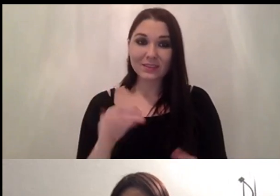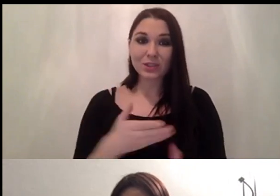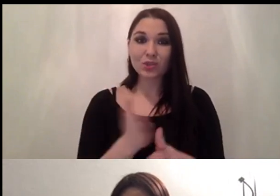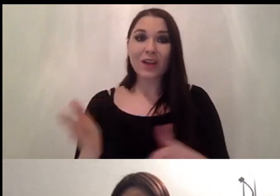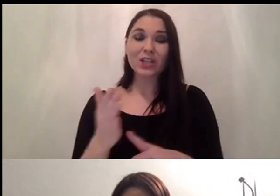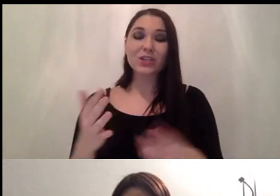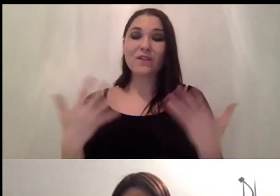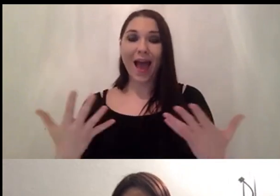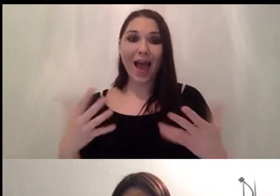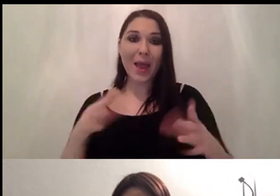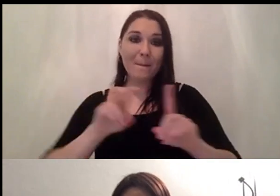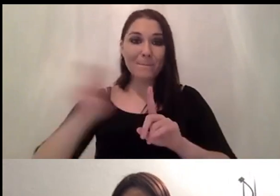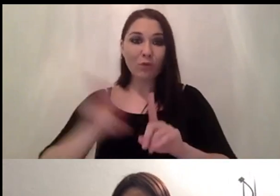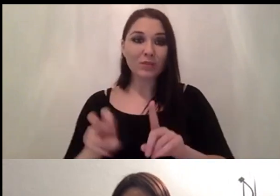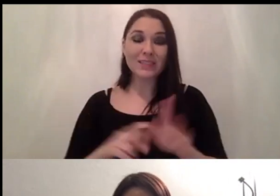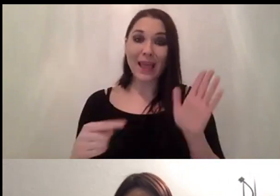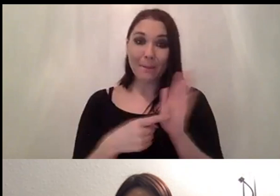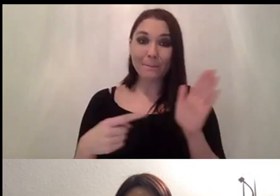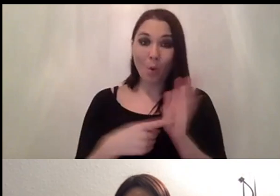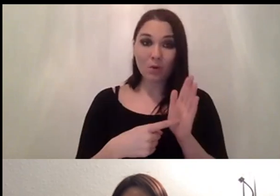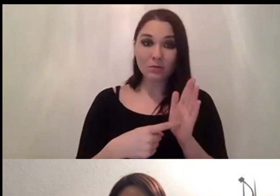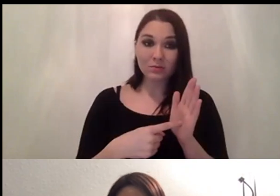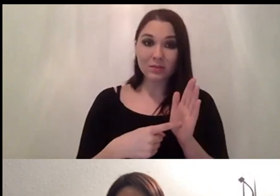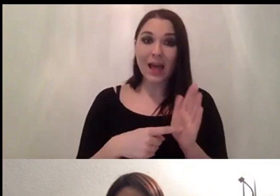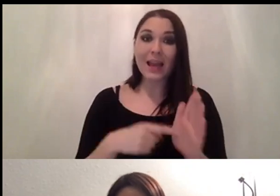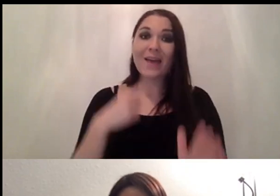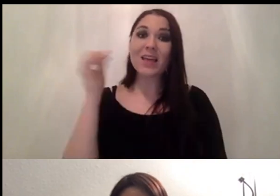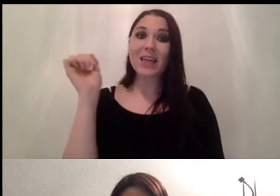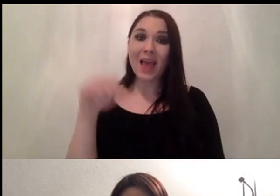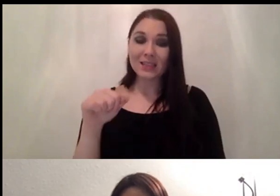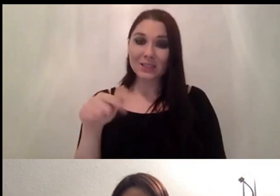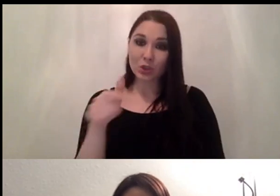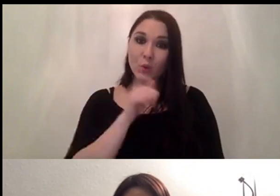important and if yes do you use something like optical flow